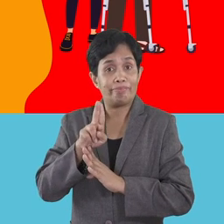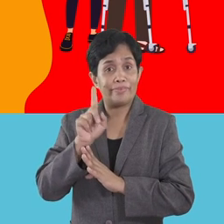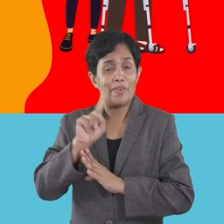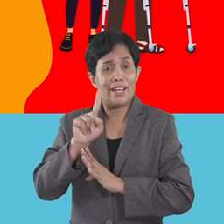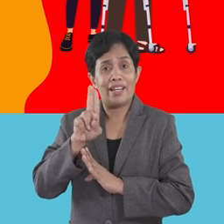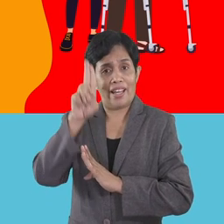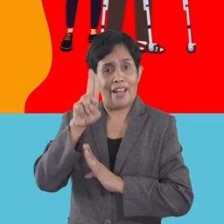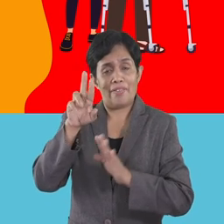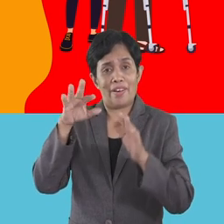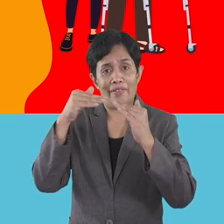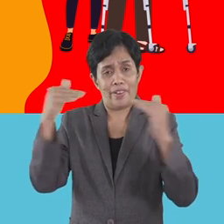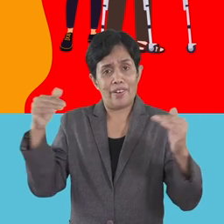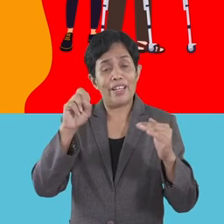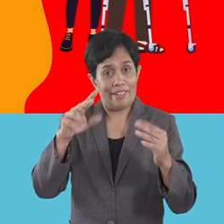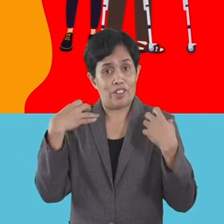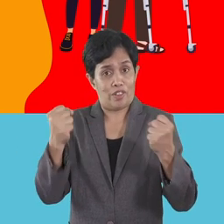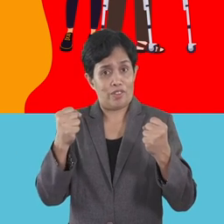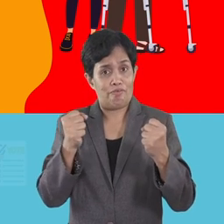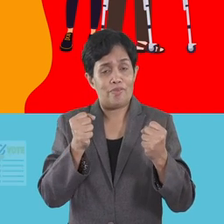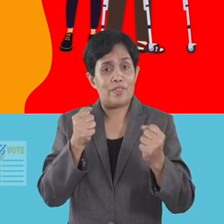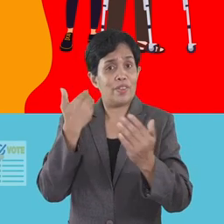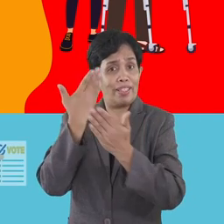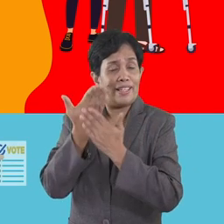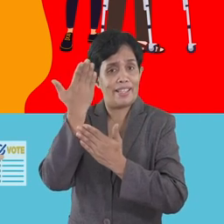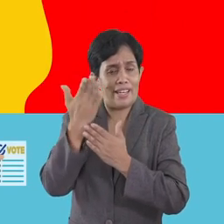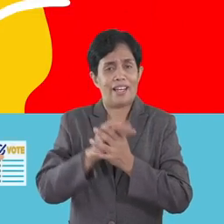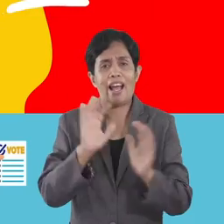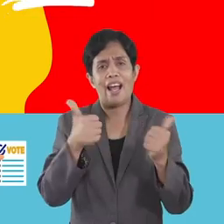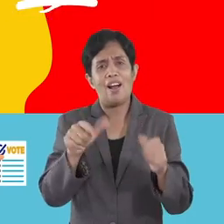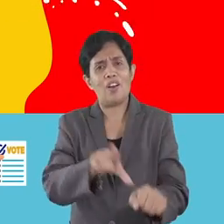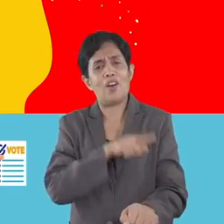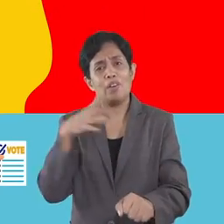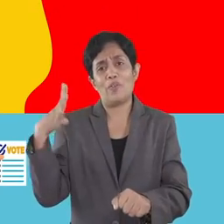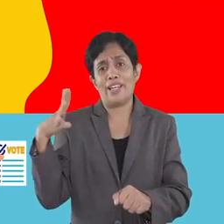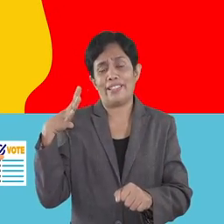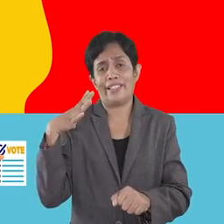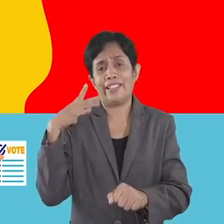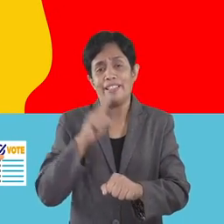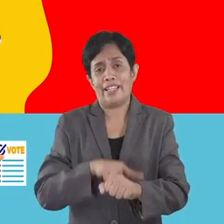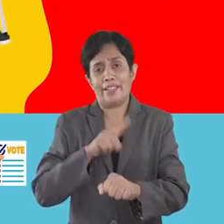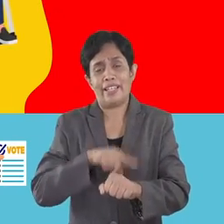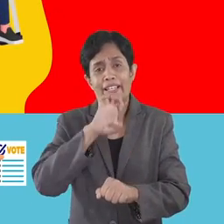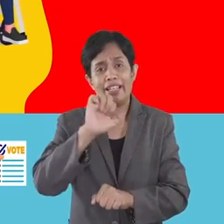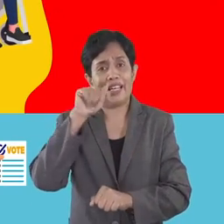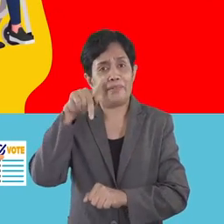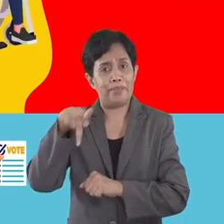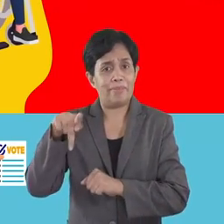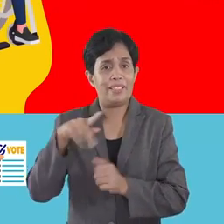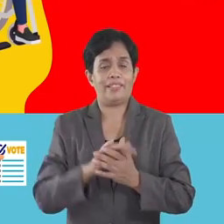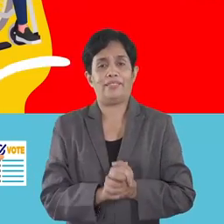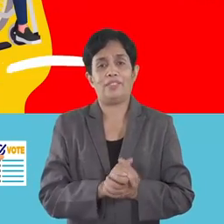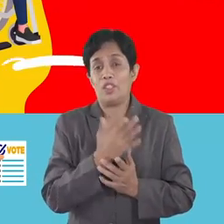located in the upper floors? And are you healthy enough to get there? How long is the waiting time at the EAPP?